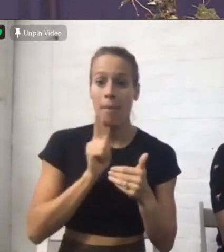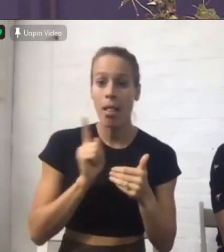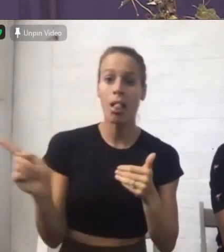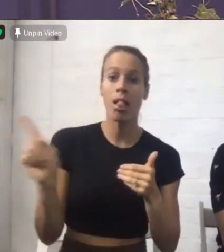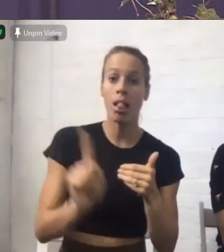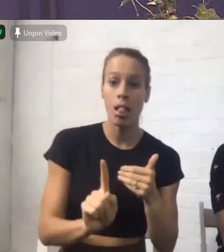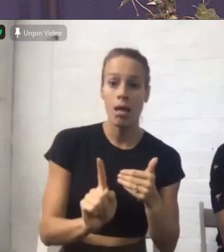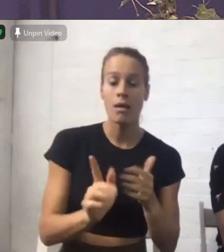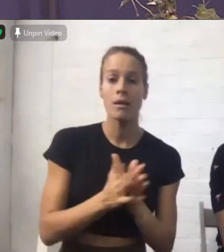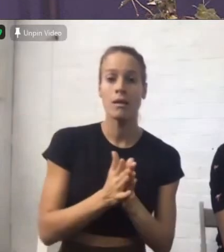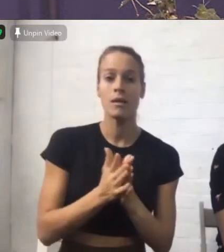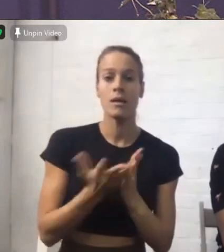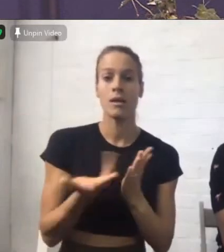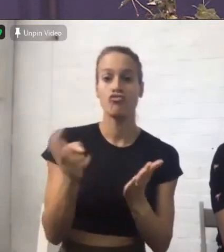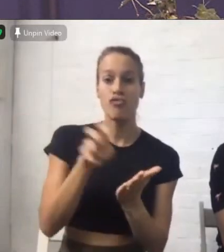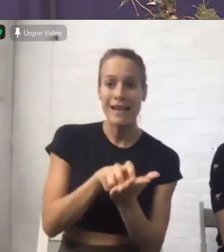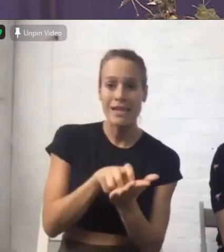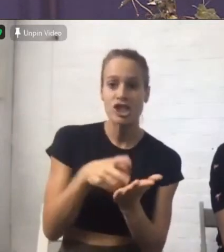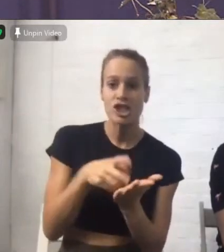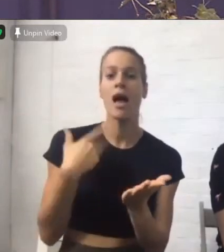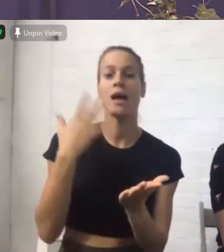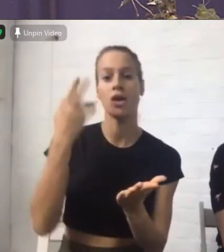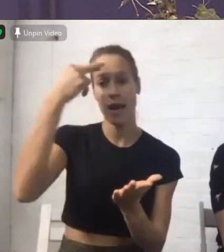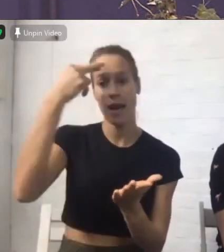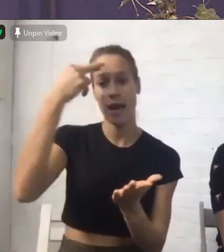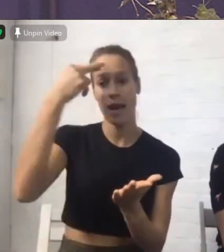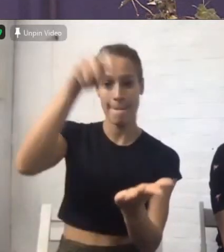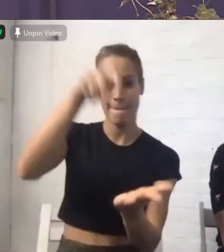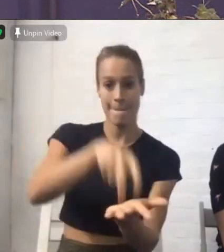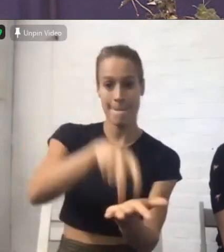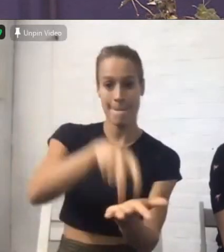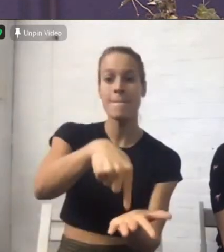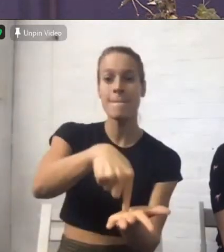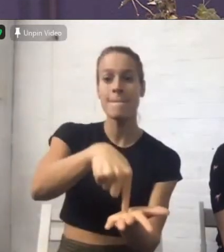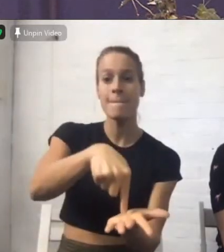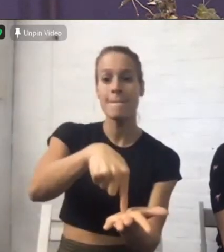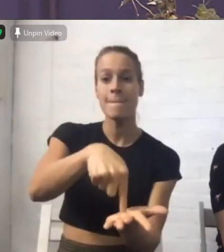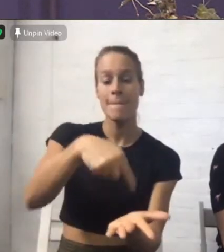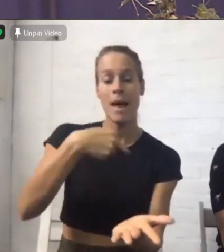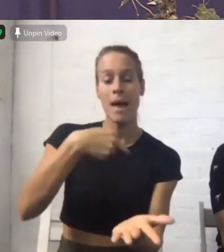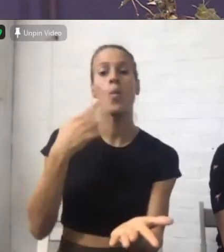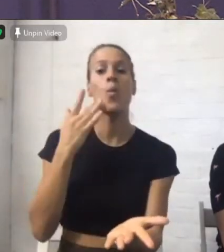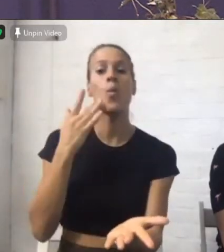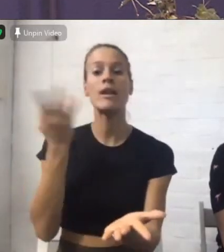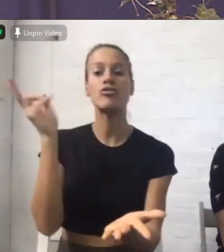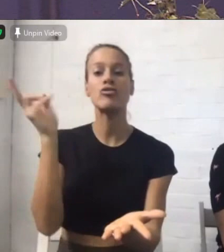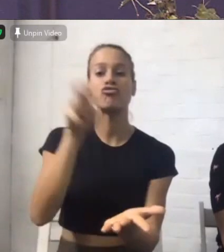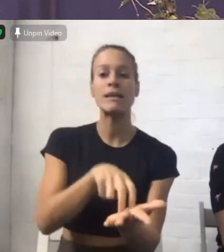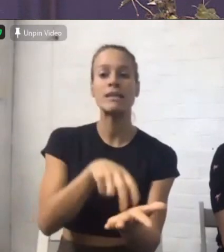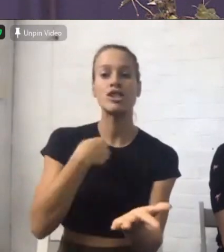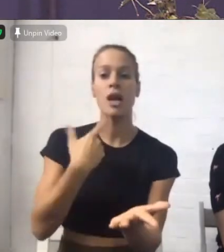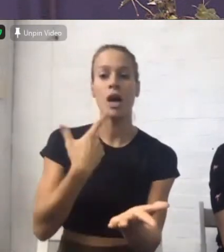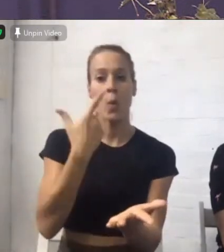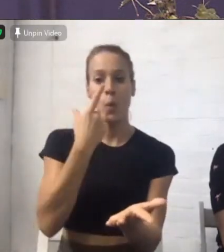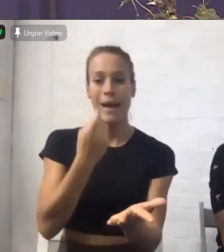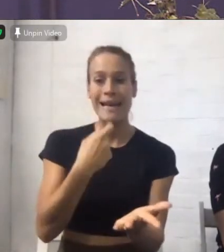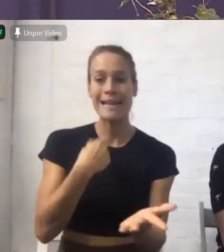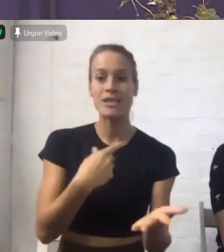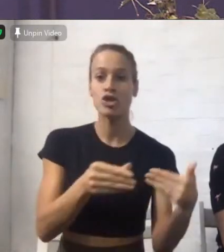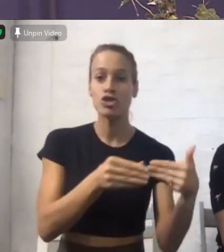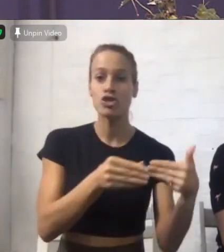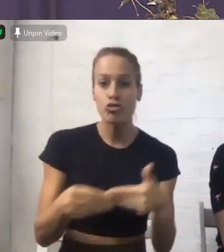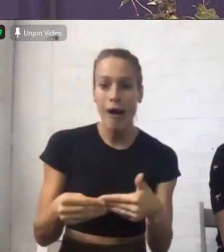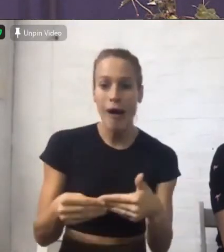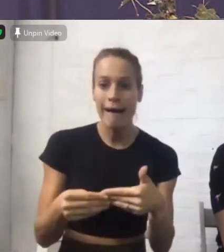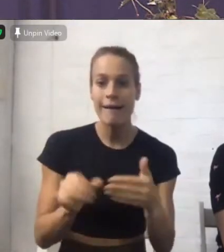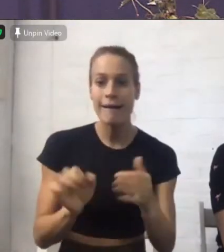registering and and it's like when you're registered that means we can do track and trace but we have a